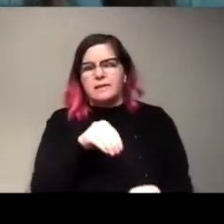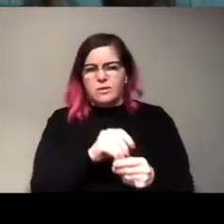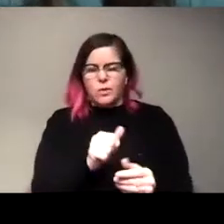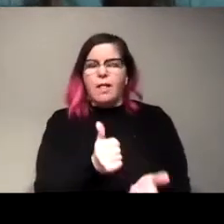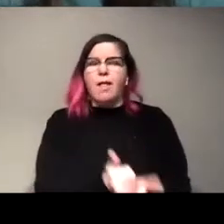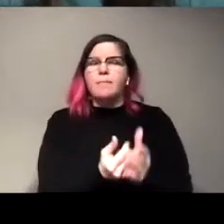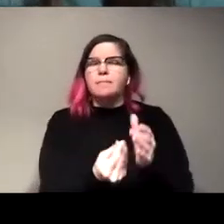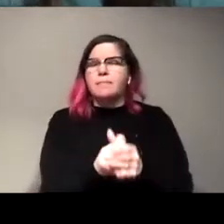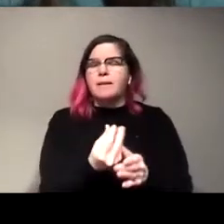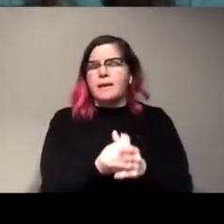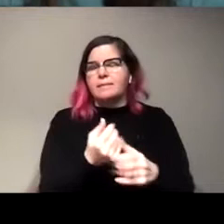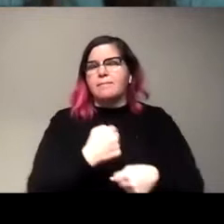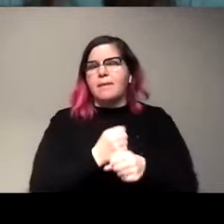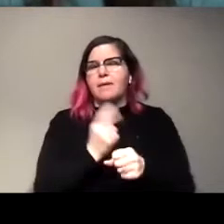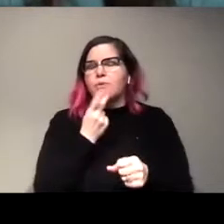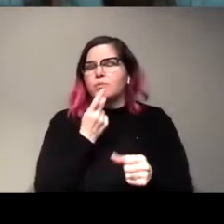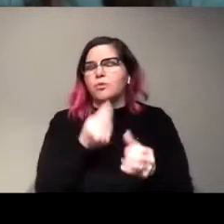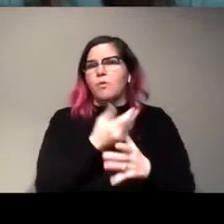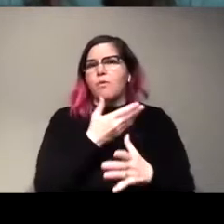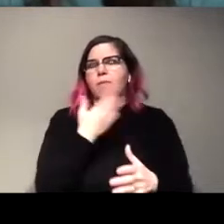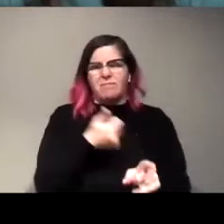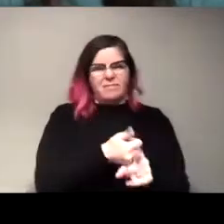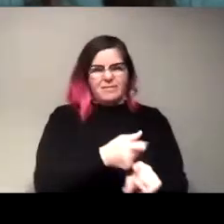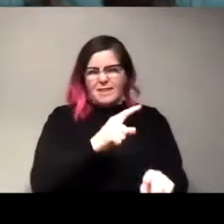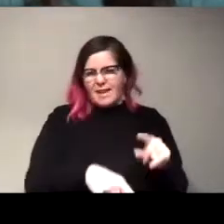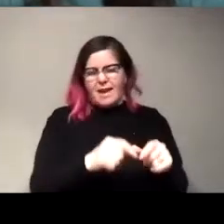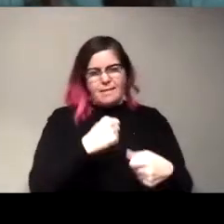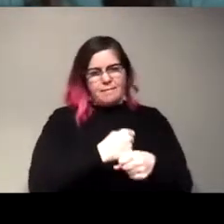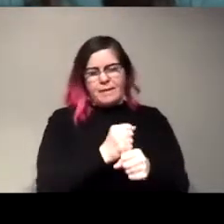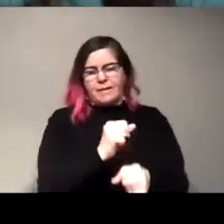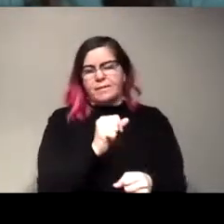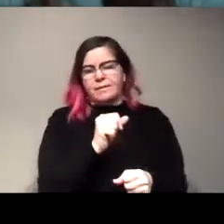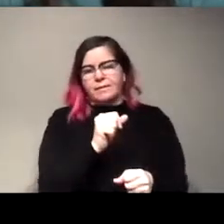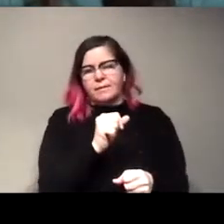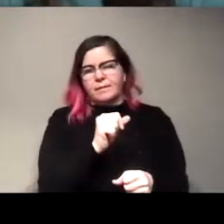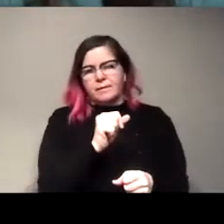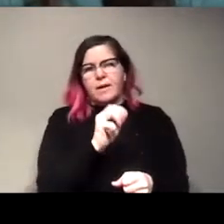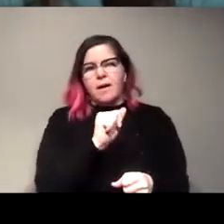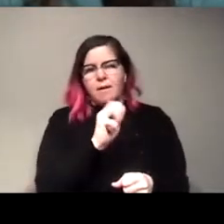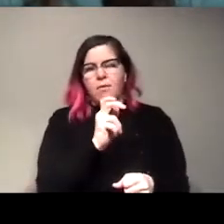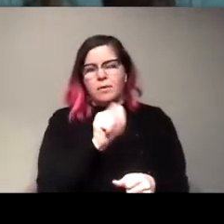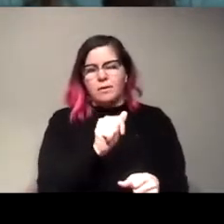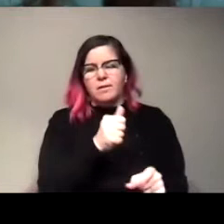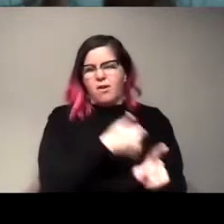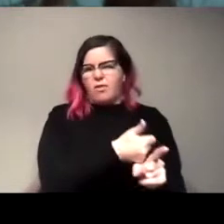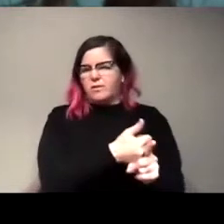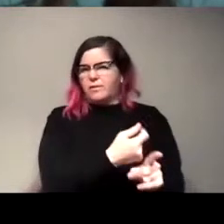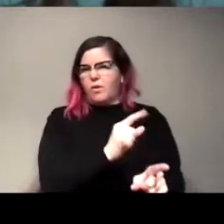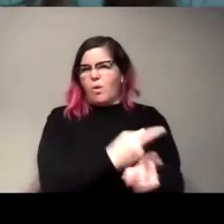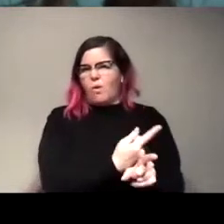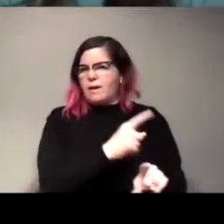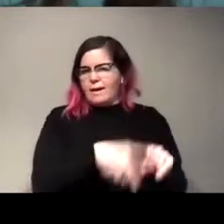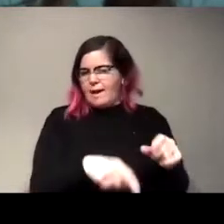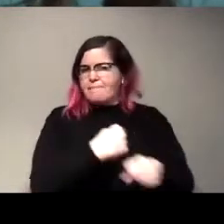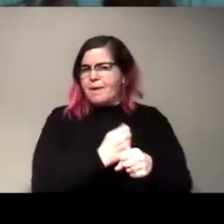plants make proteins, because they can't make it, they can't make them on the, they can't make ammonia basically on their own, they can't make their own fertilizer,